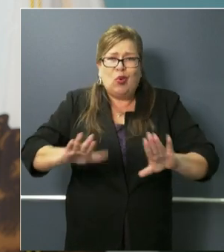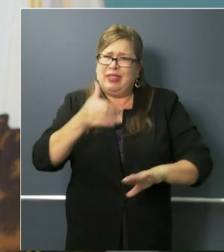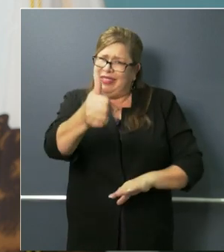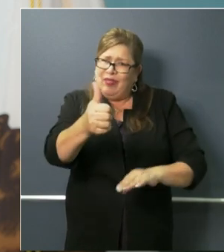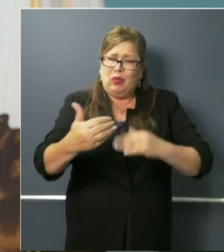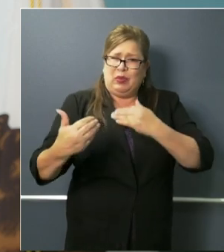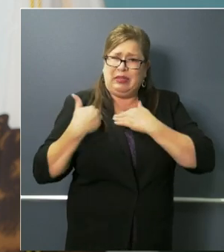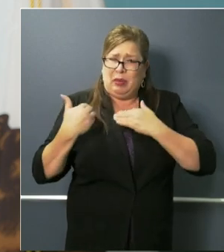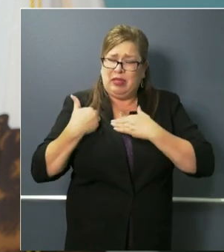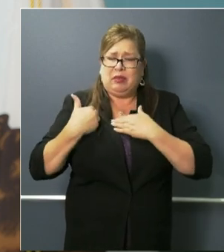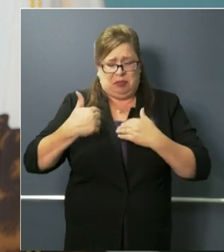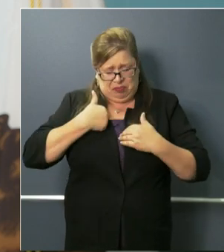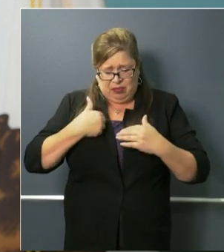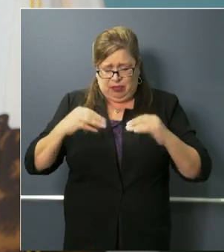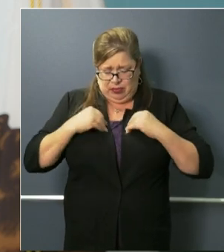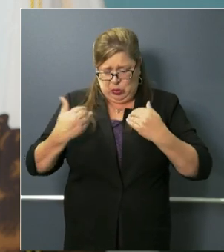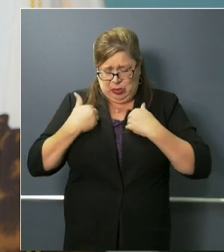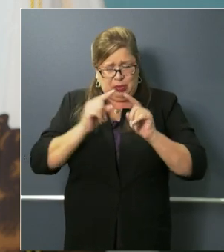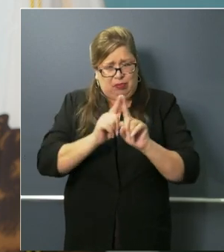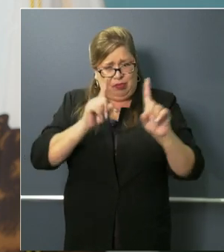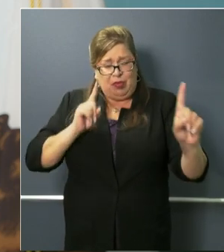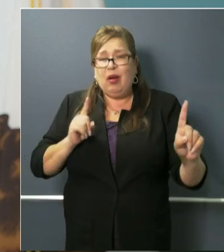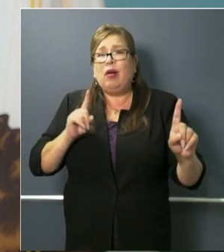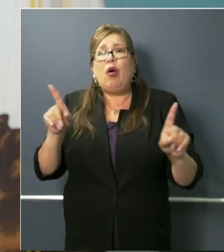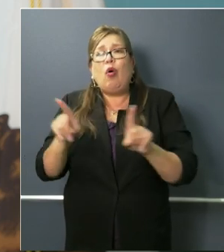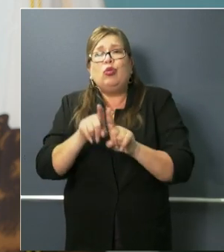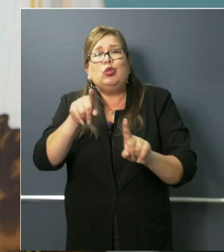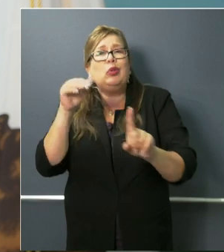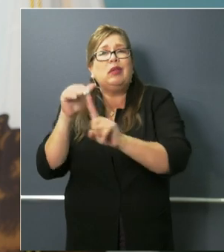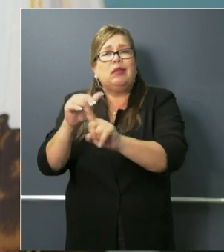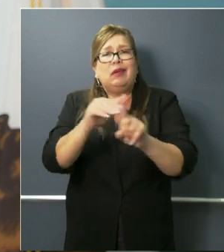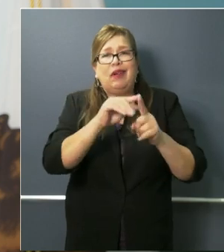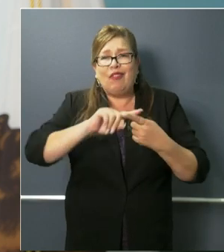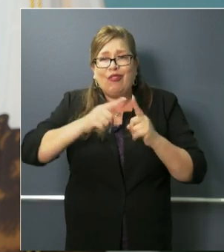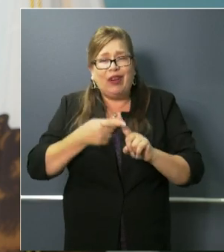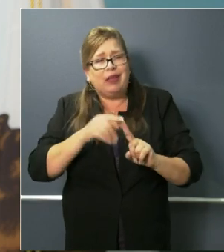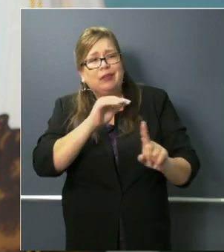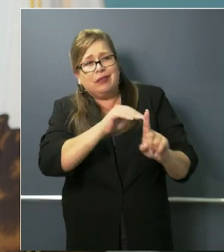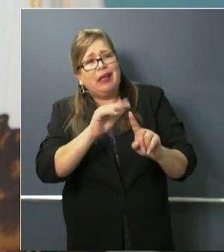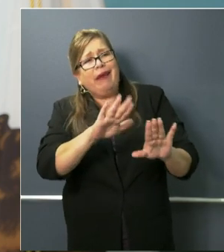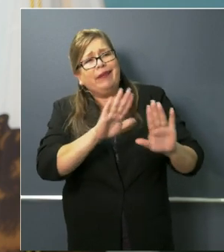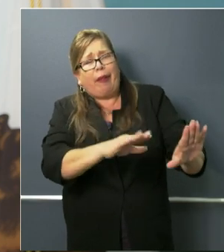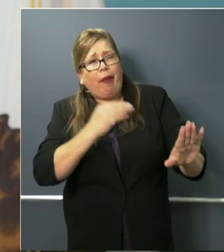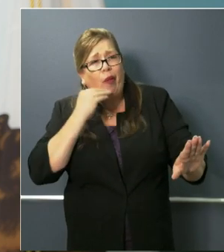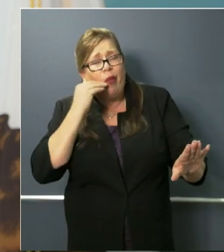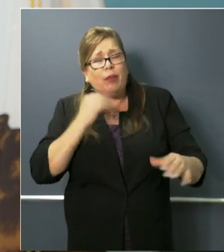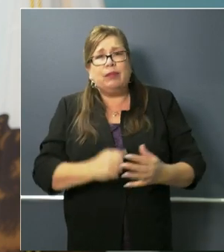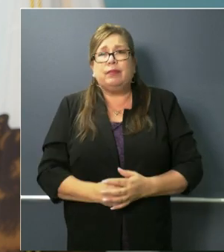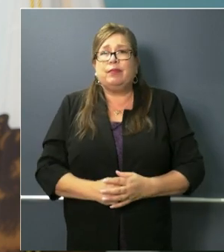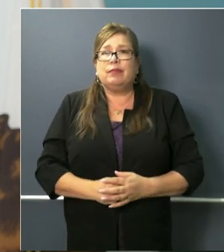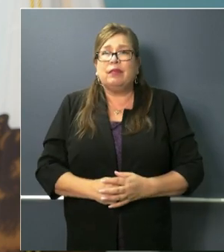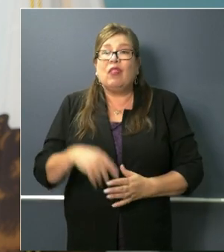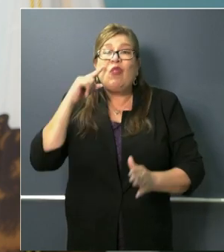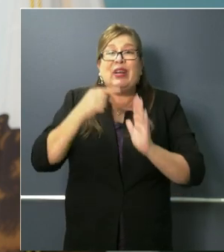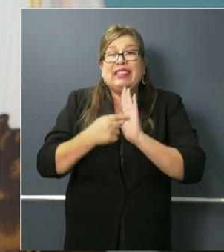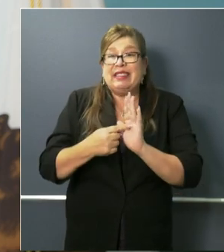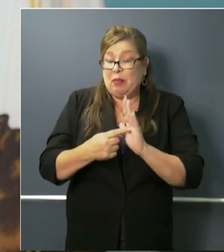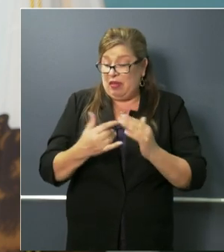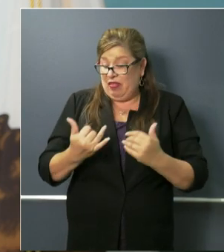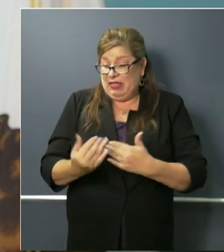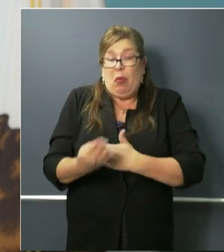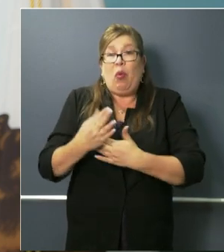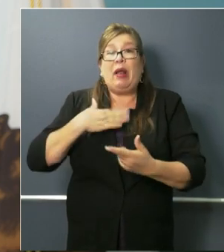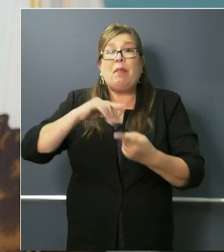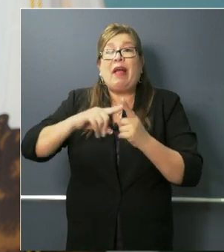encourage your friends and colleagues and like I had to this morning, I got a text this morning from a good friend of mine whose son says